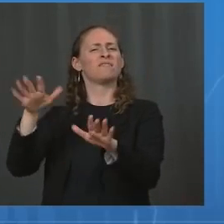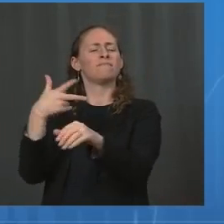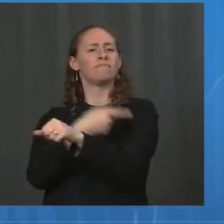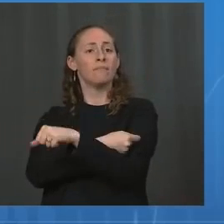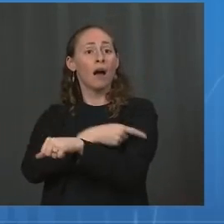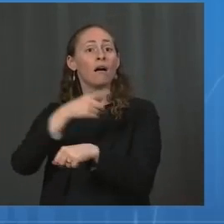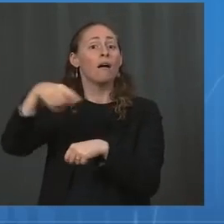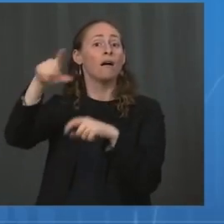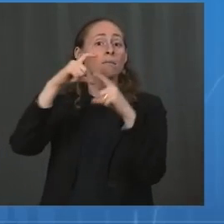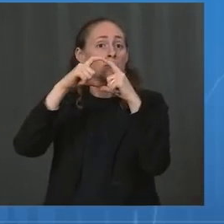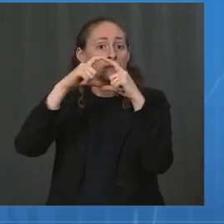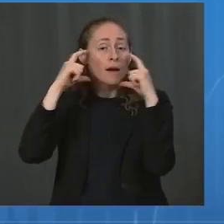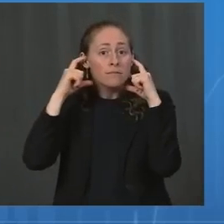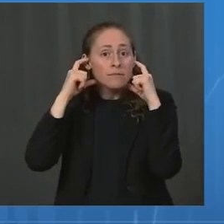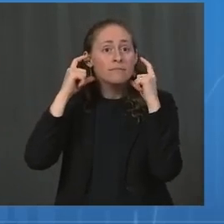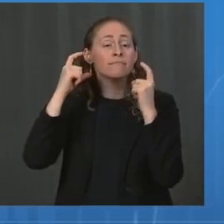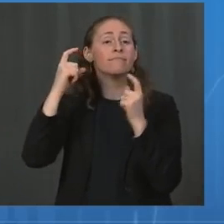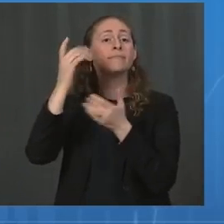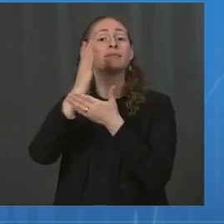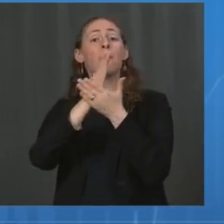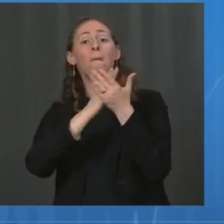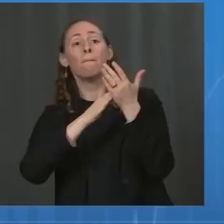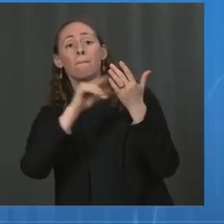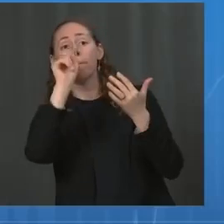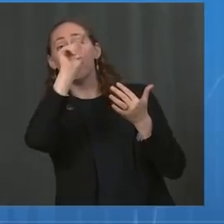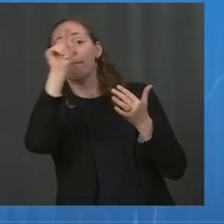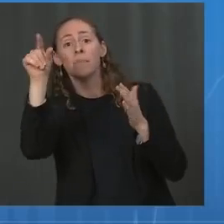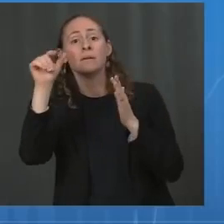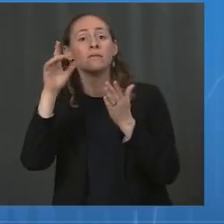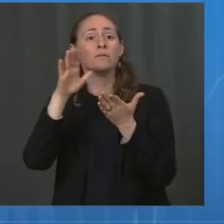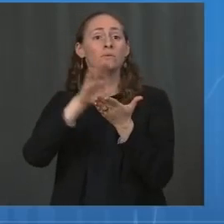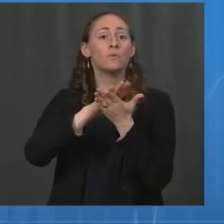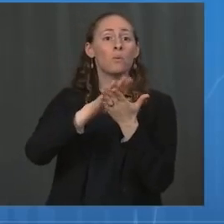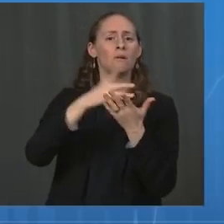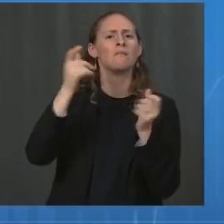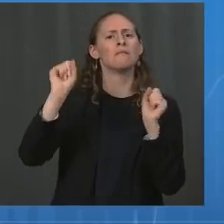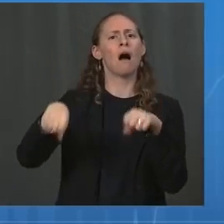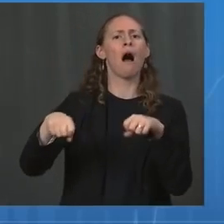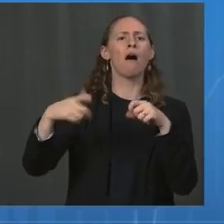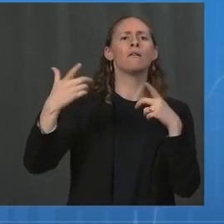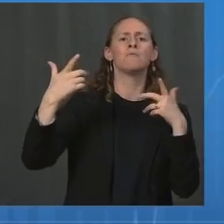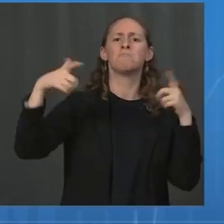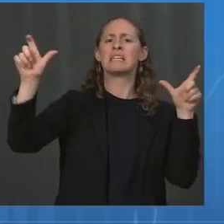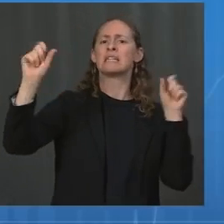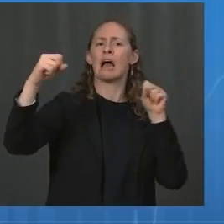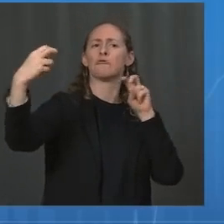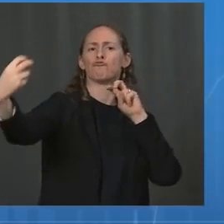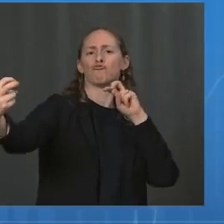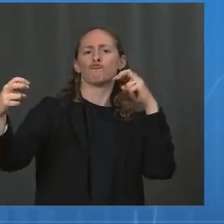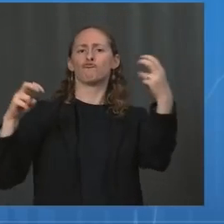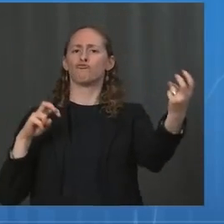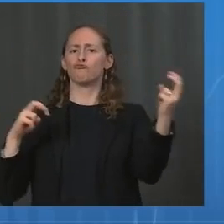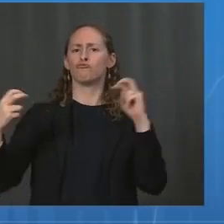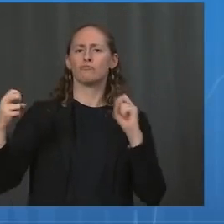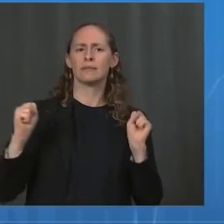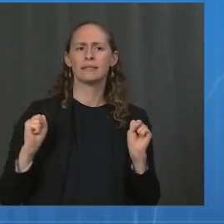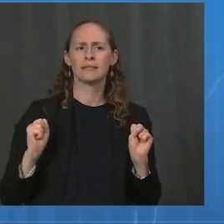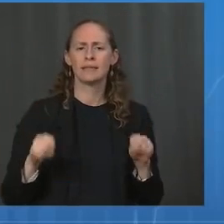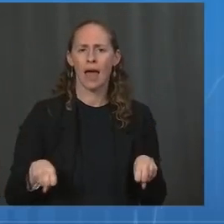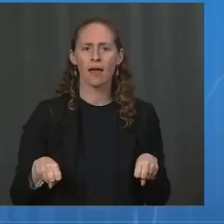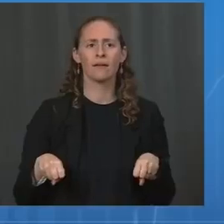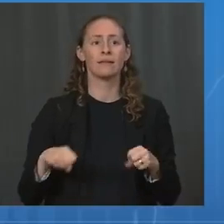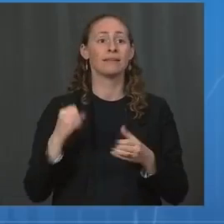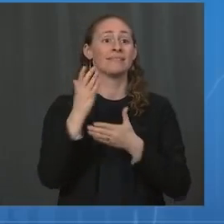distancing, screening protocols, we are seeing schools that are not following these guidance, specifically not masking,